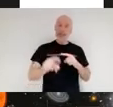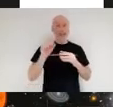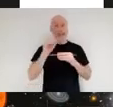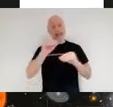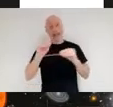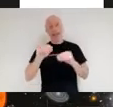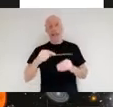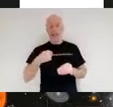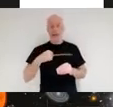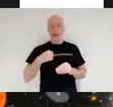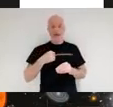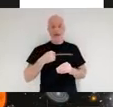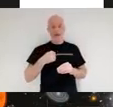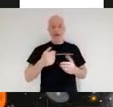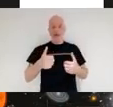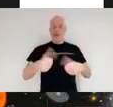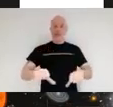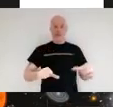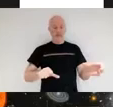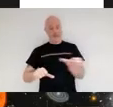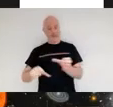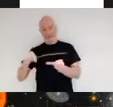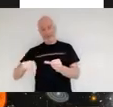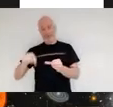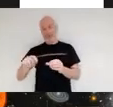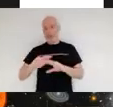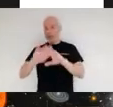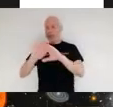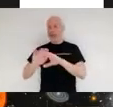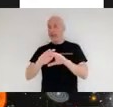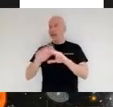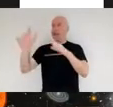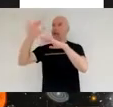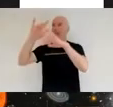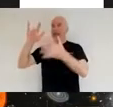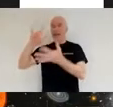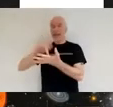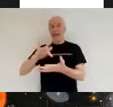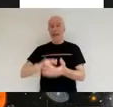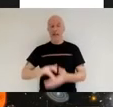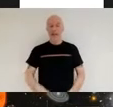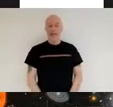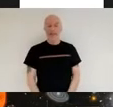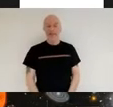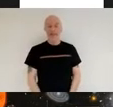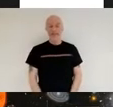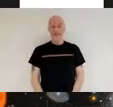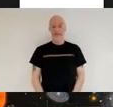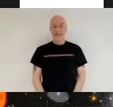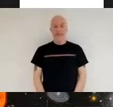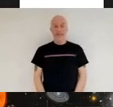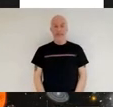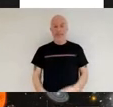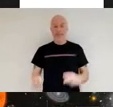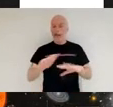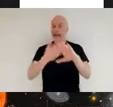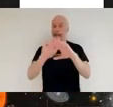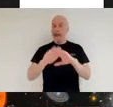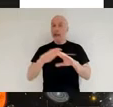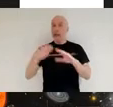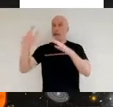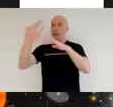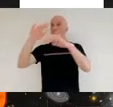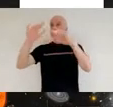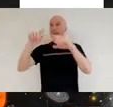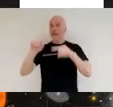ever since so the national space academy itself is a educational charity that has been